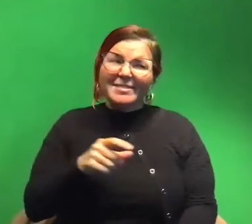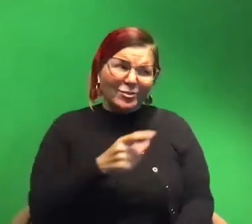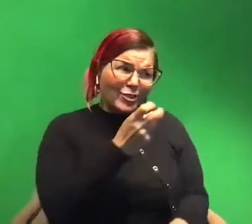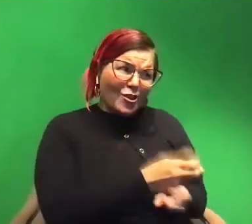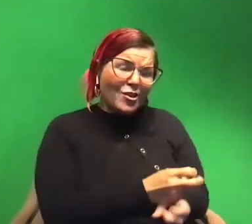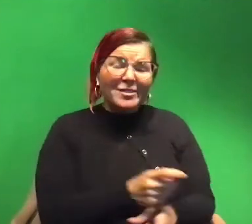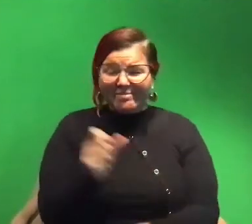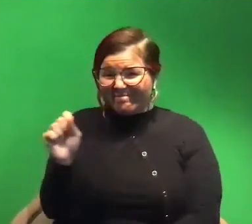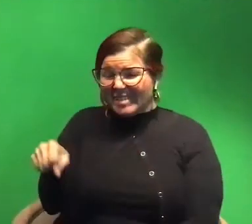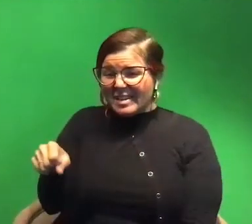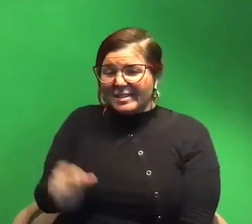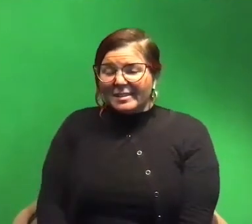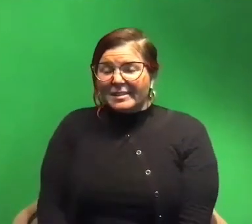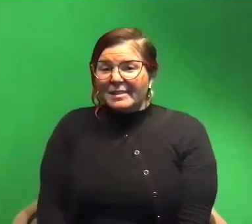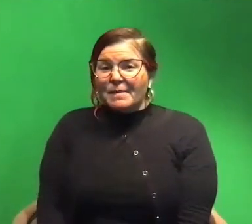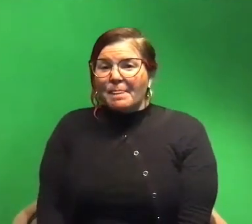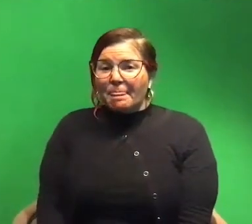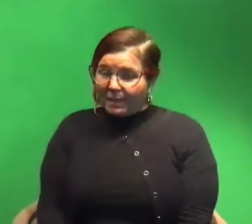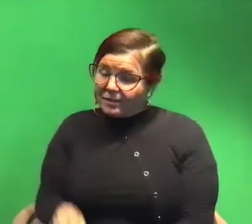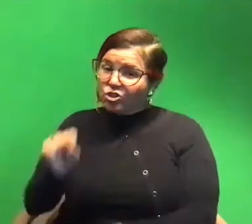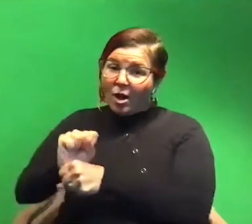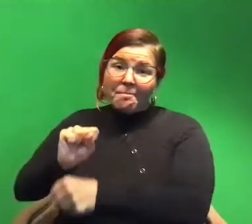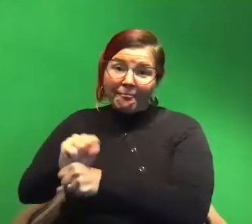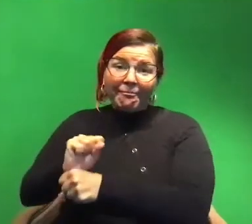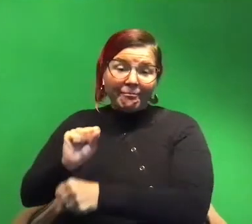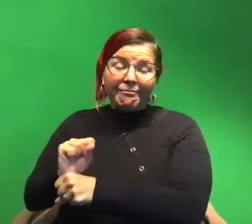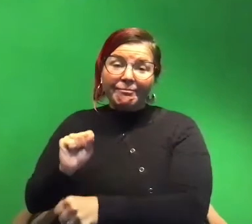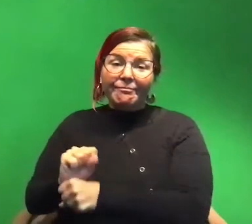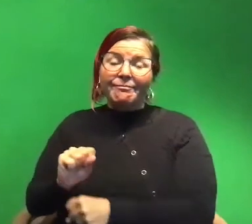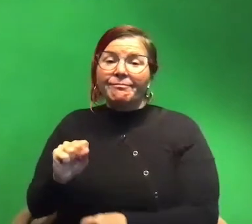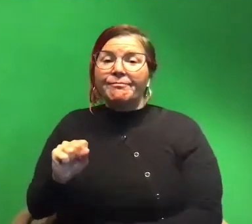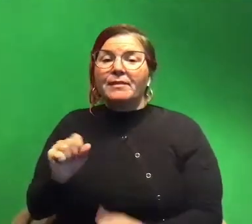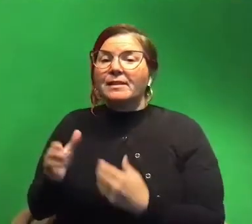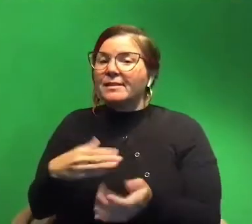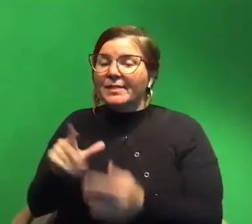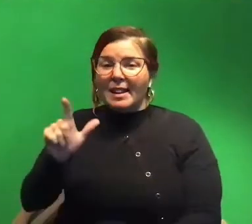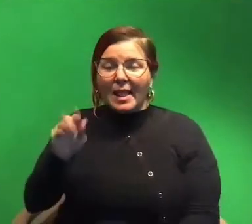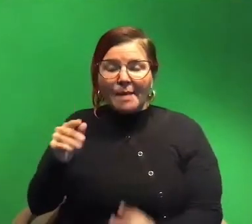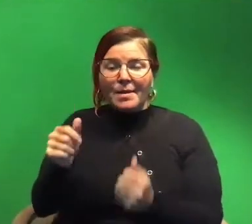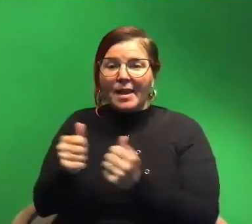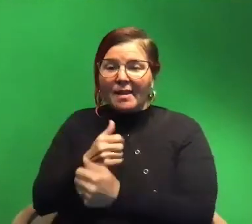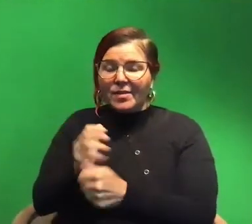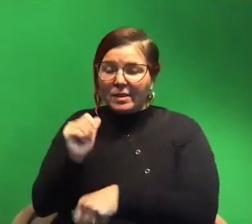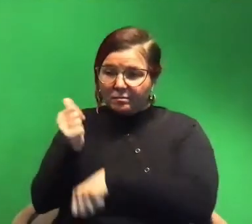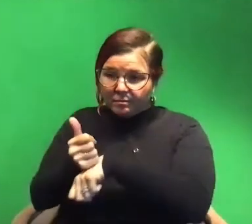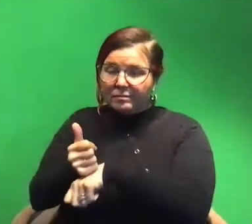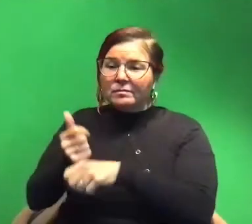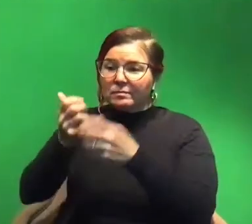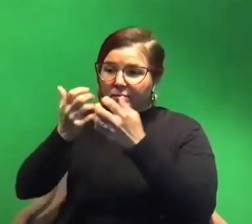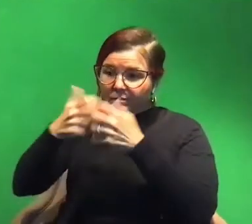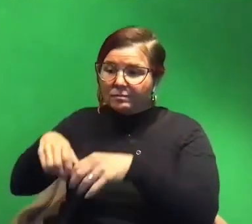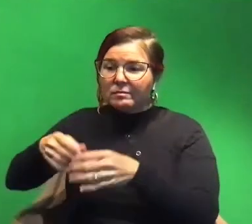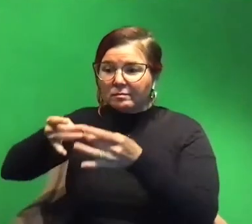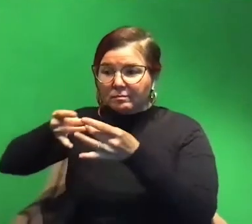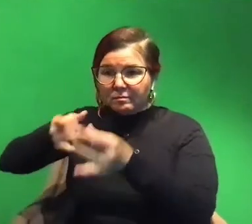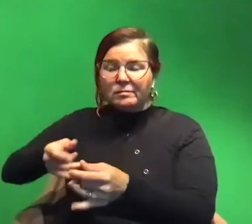um it's a job and even in a lab where everything was like set up just to